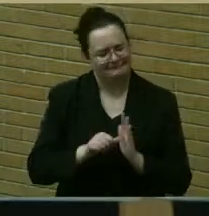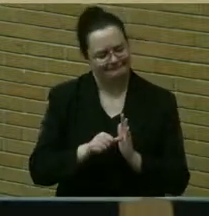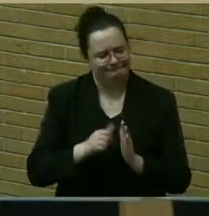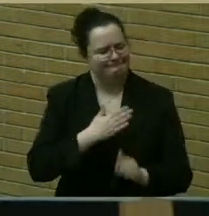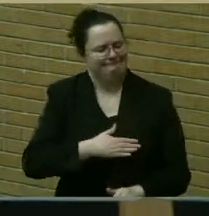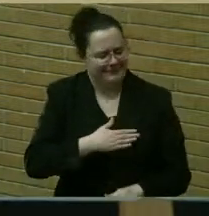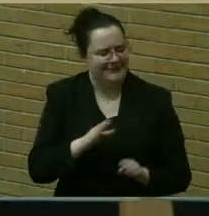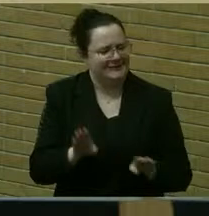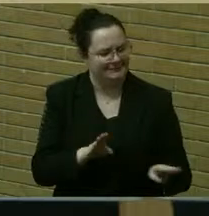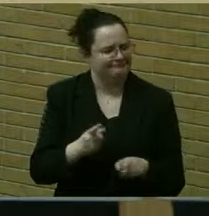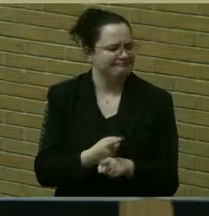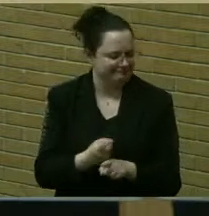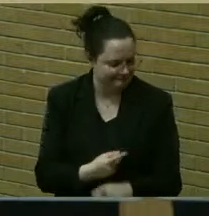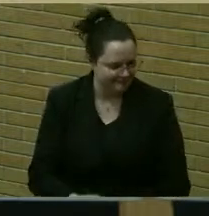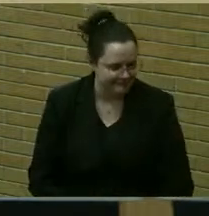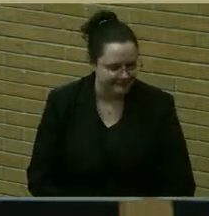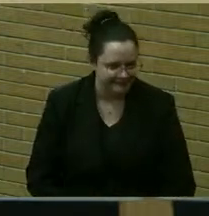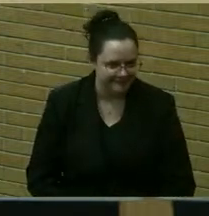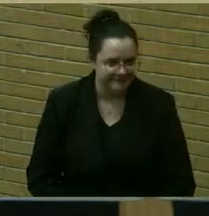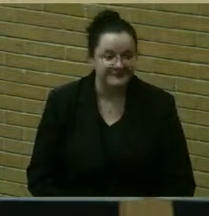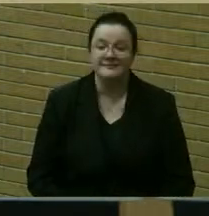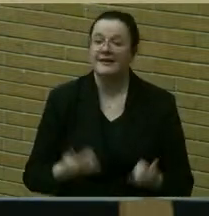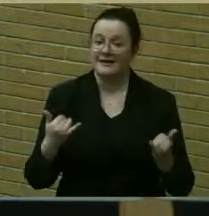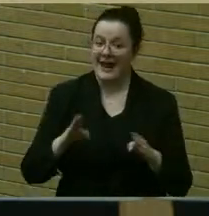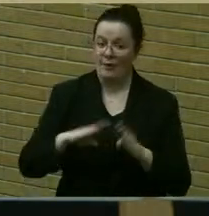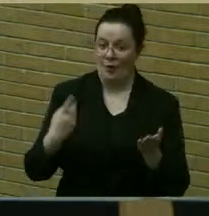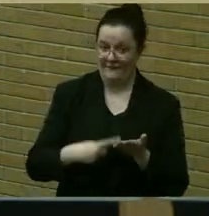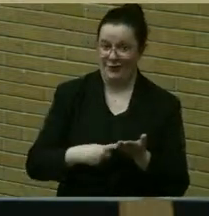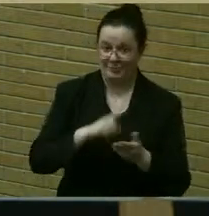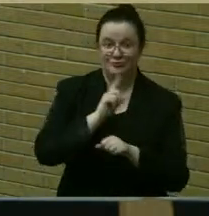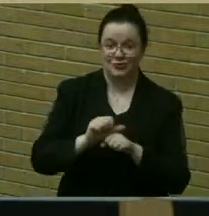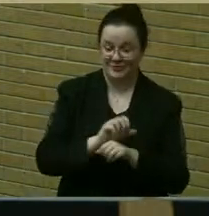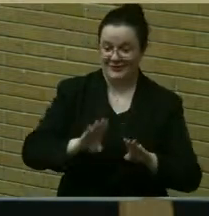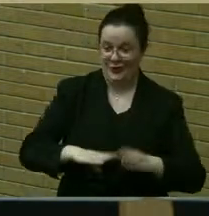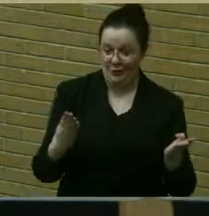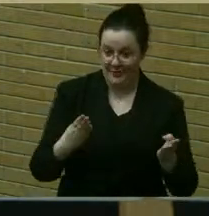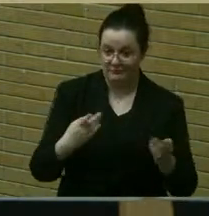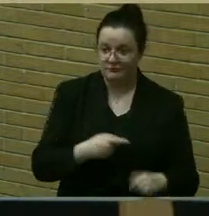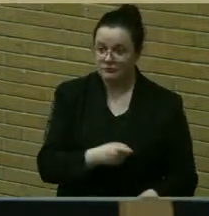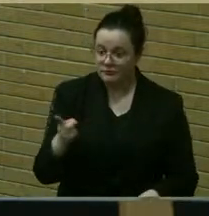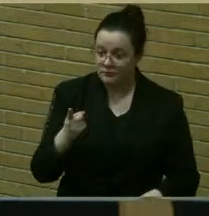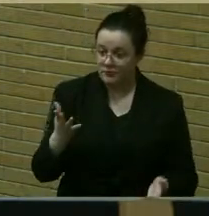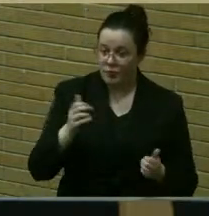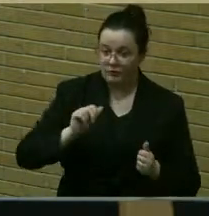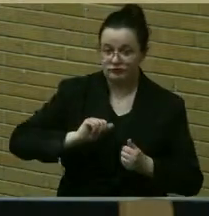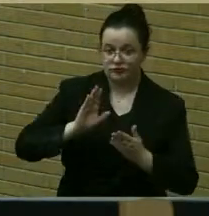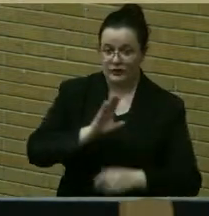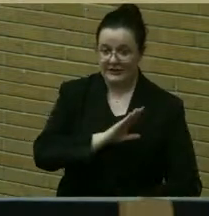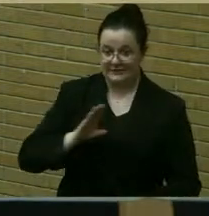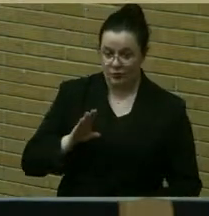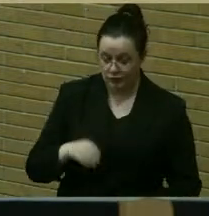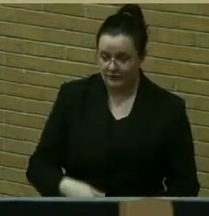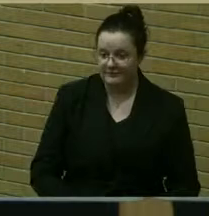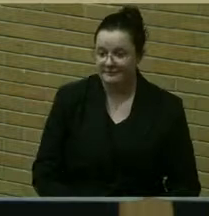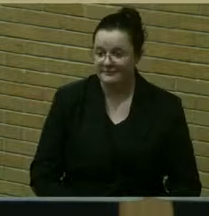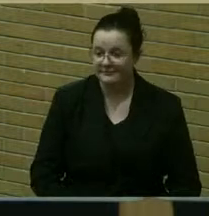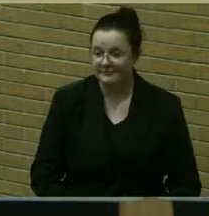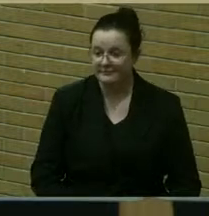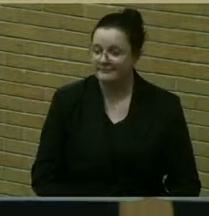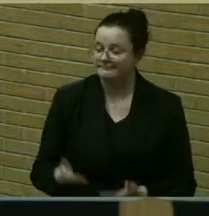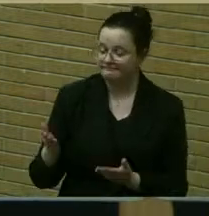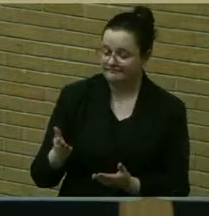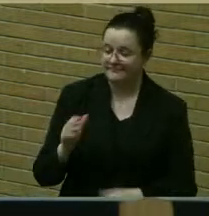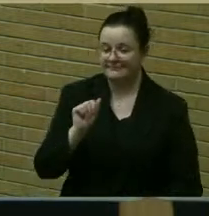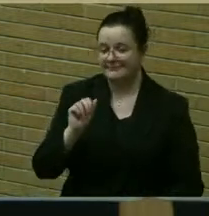accordingly. So the open forum is now open. Is there anyone that would like to address the board during the open forum? Aaron.